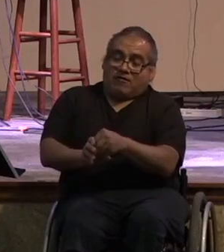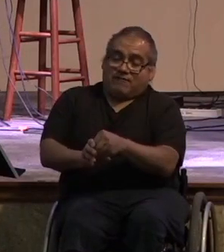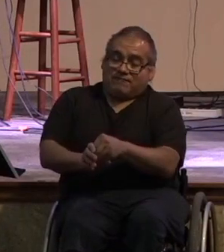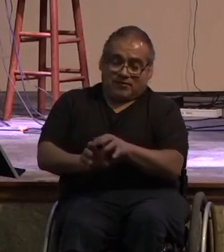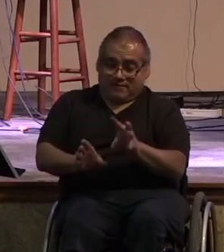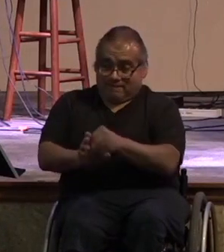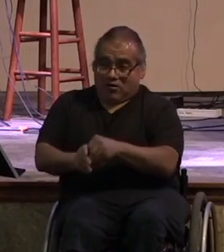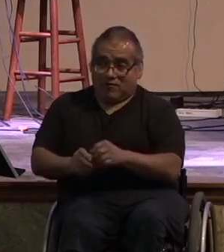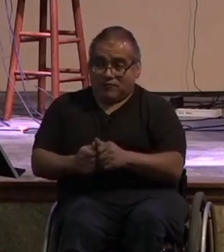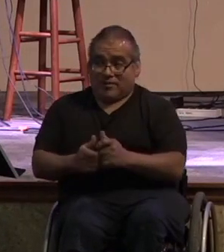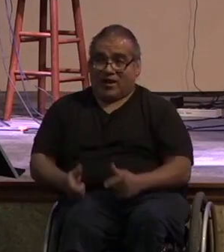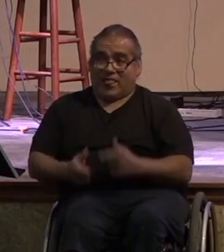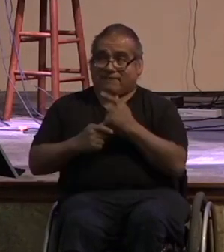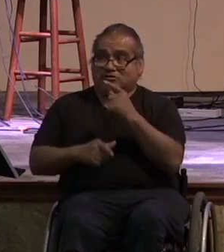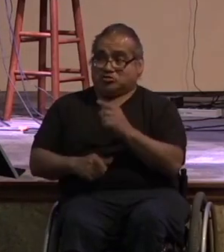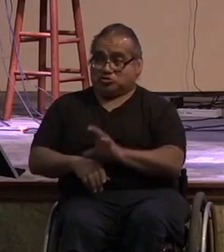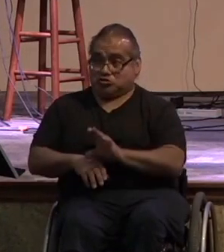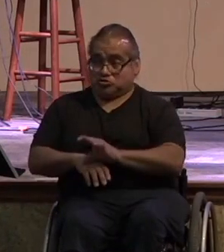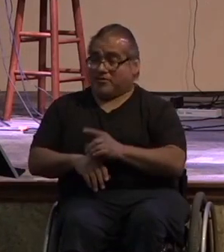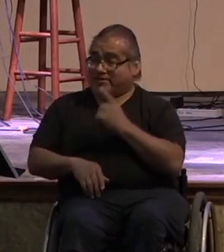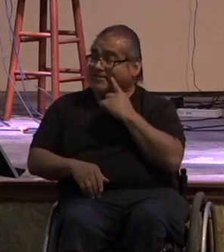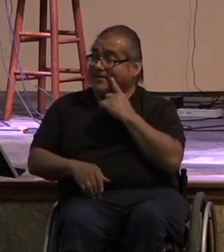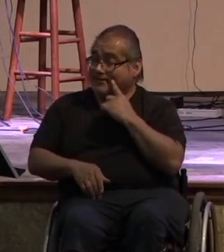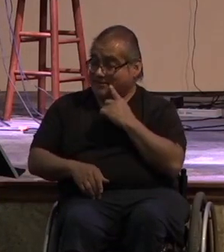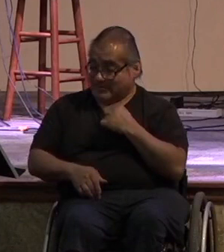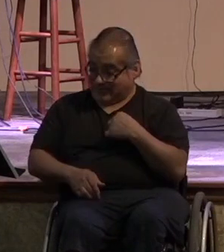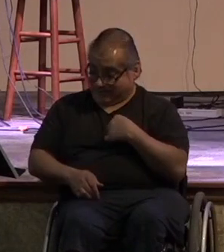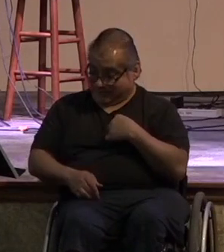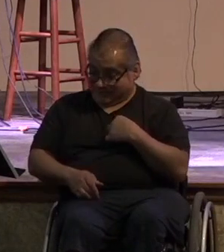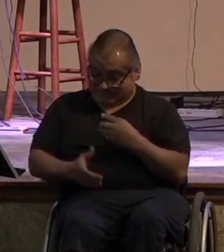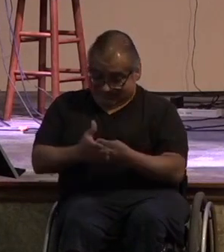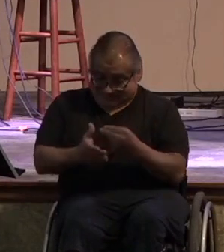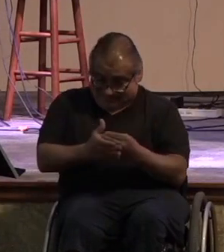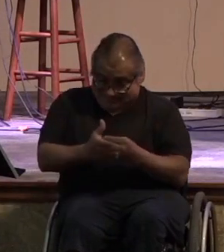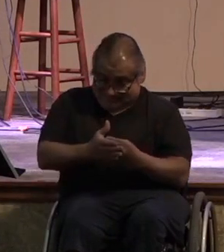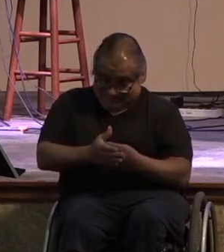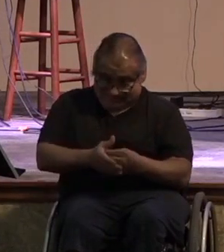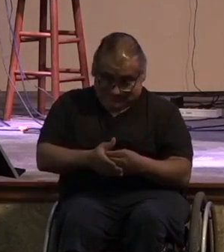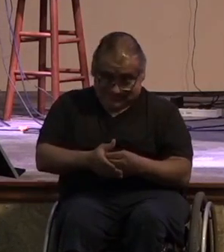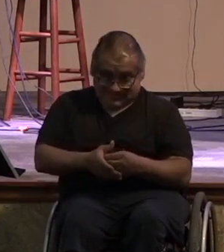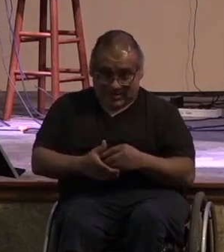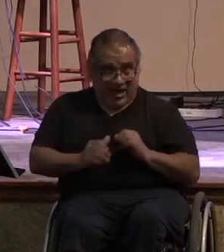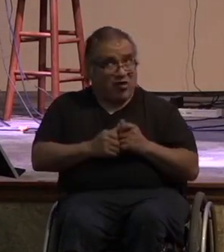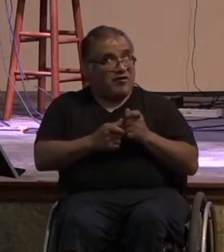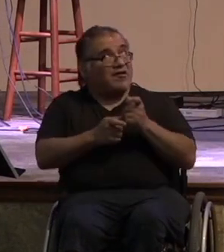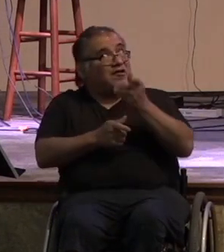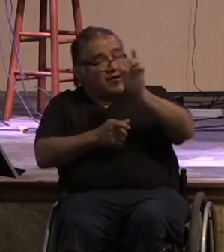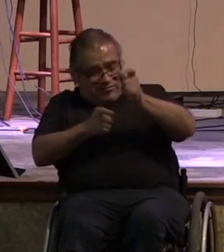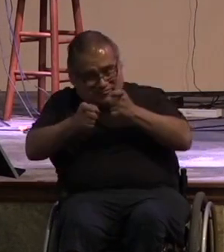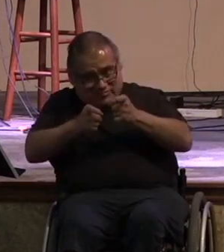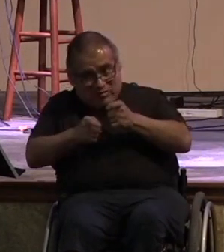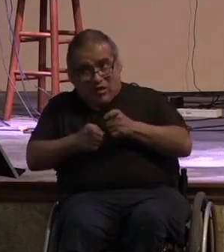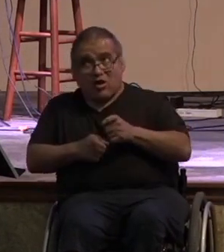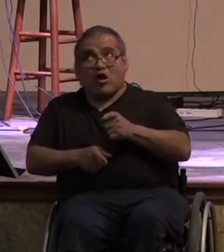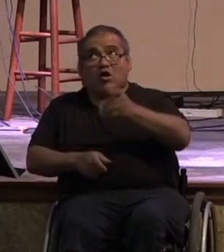morning as we squirm a bit at the thought of talking about god's calling on us of stewardship let us remember that we are